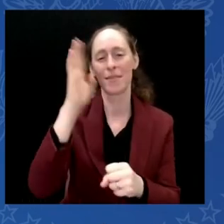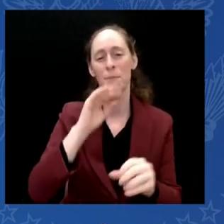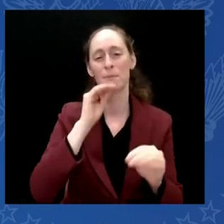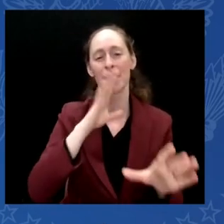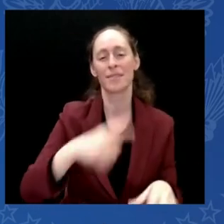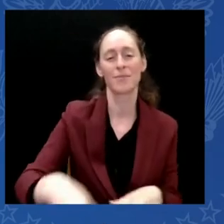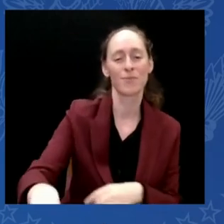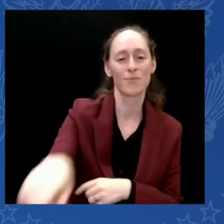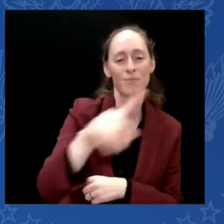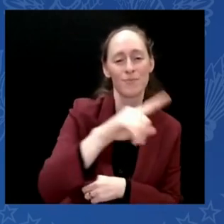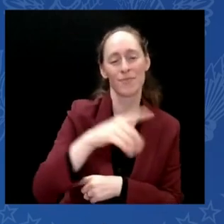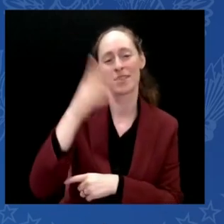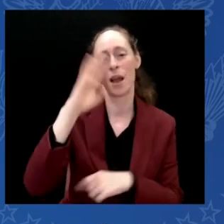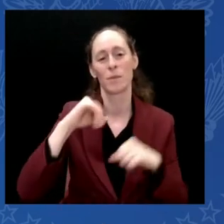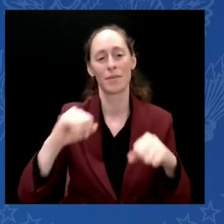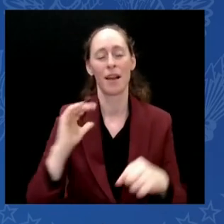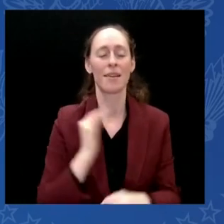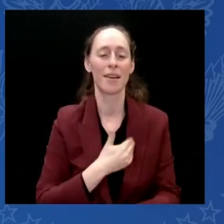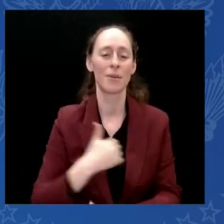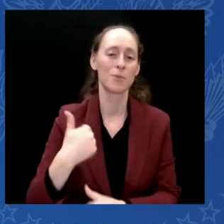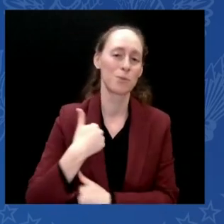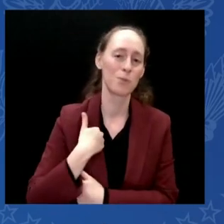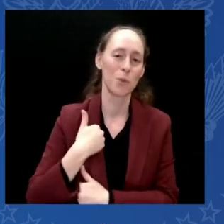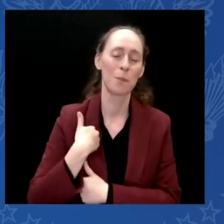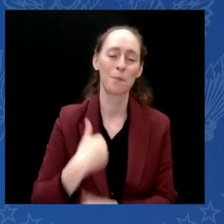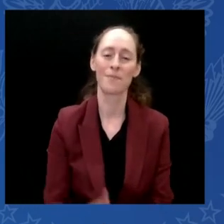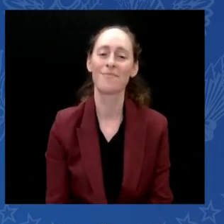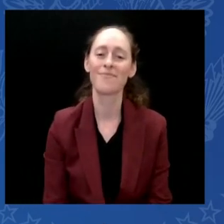you like to celebrate the Lord in order get you a good word? you. Thank you. Thank